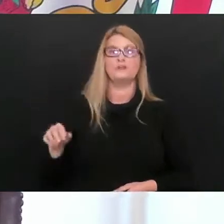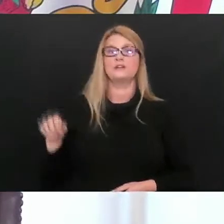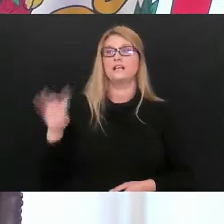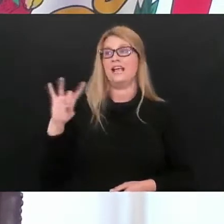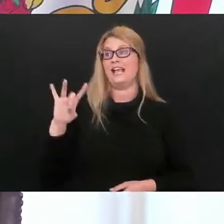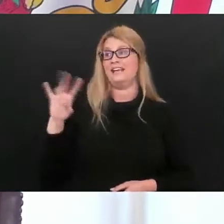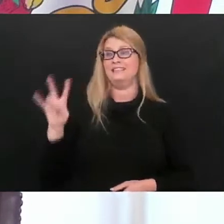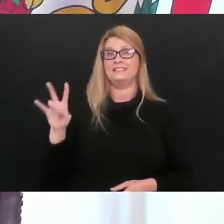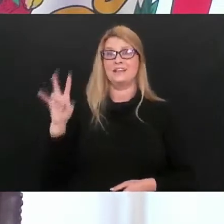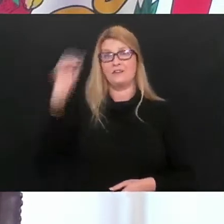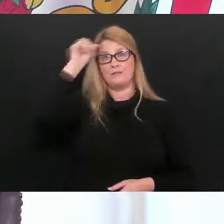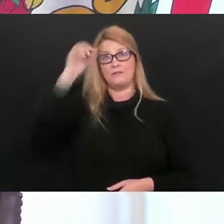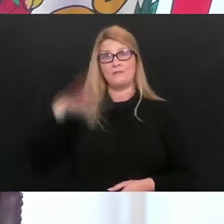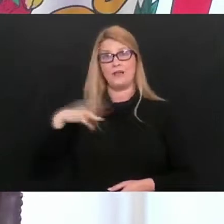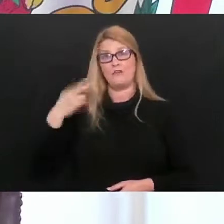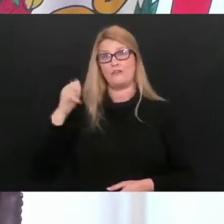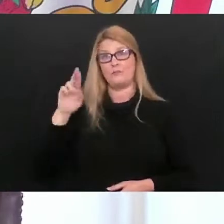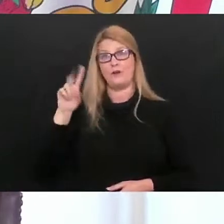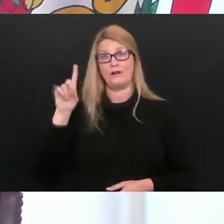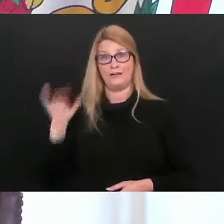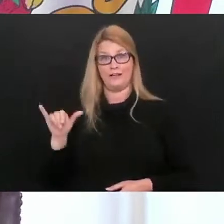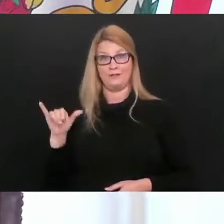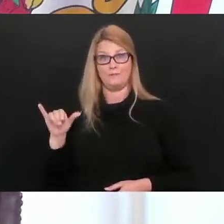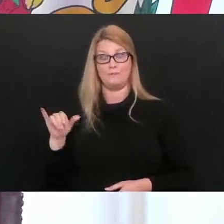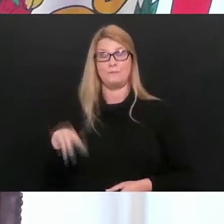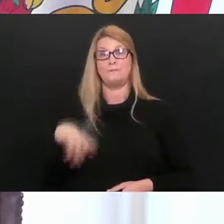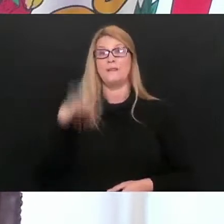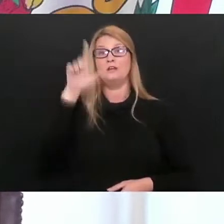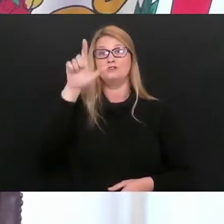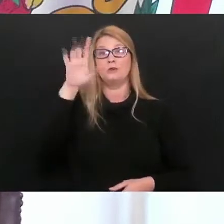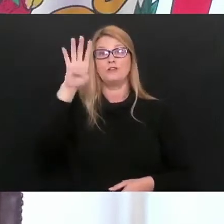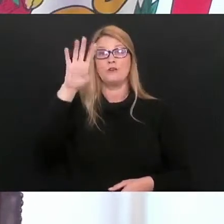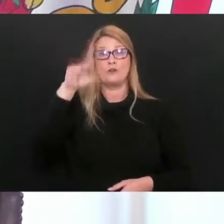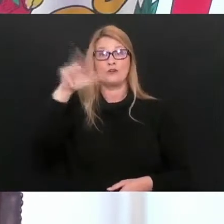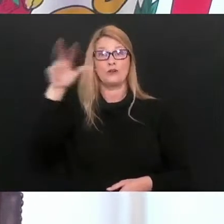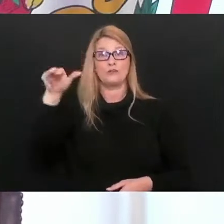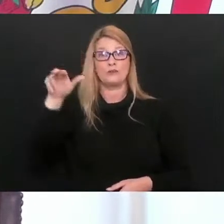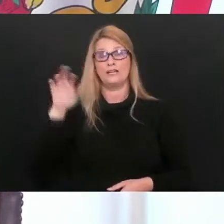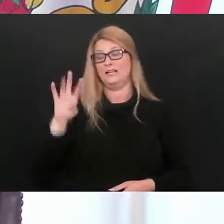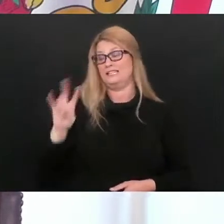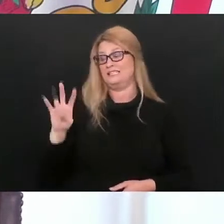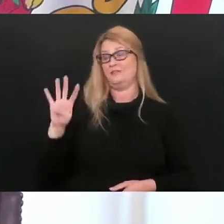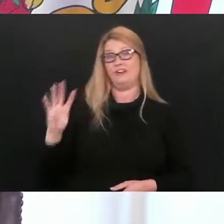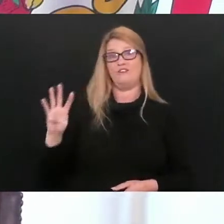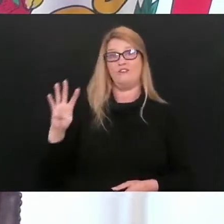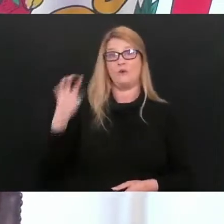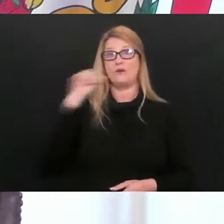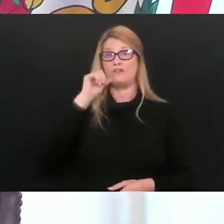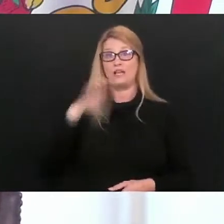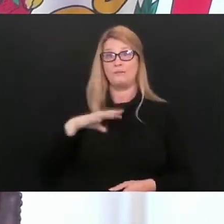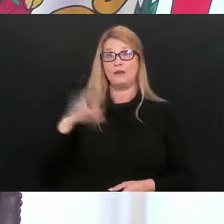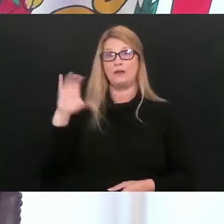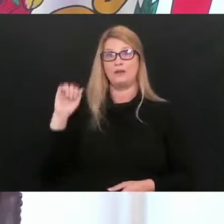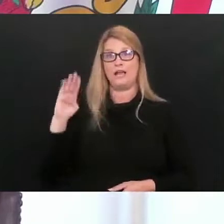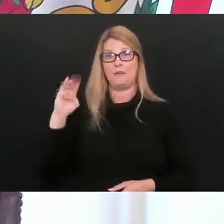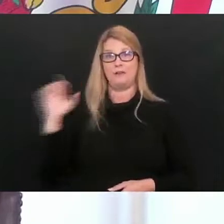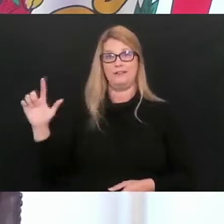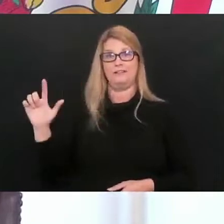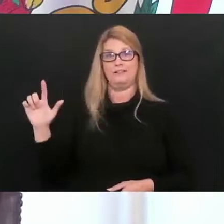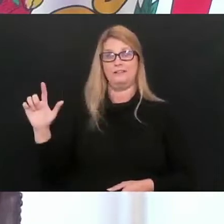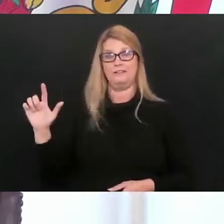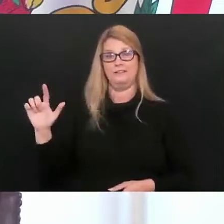87-year-old male from Hardy County. Our 2,433rd death is a 74-year-old female from Cabell County.